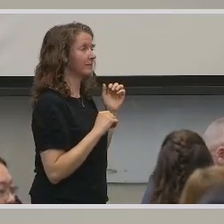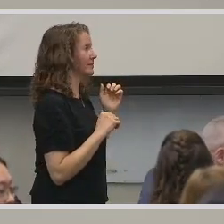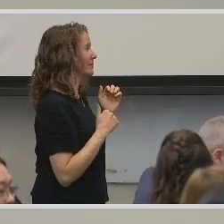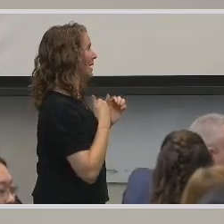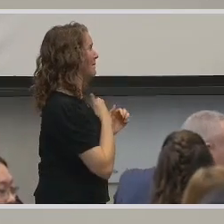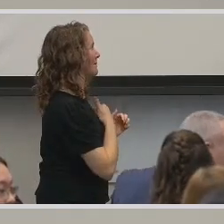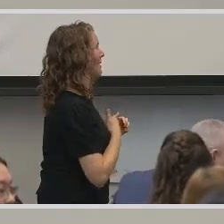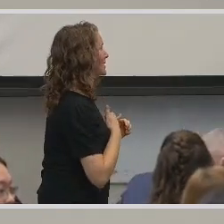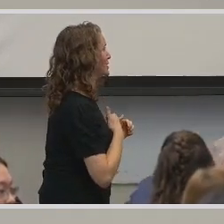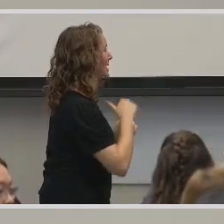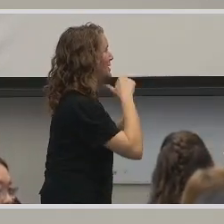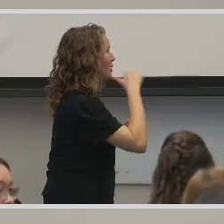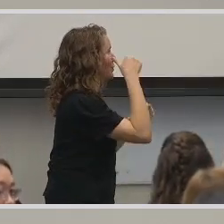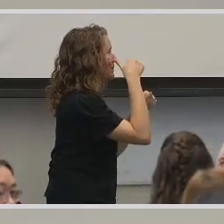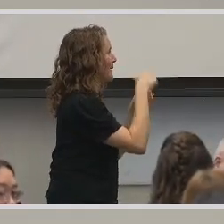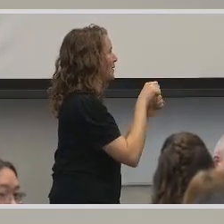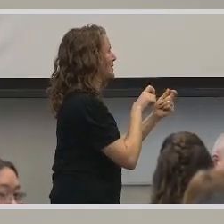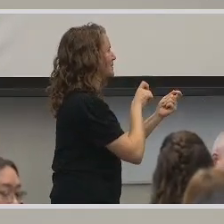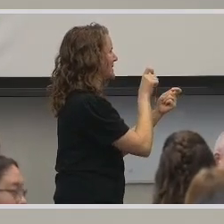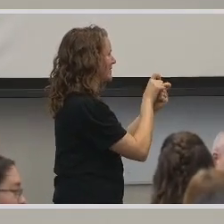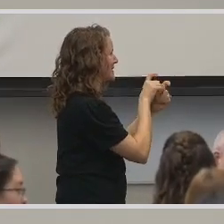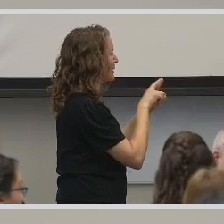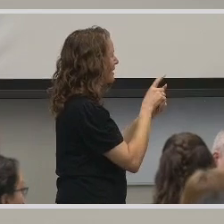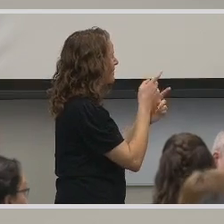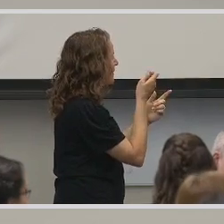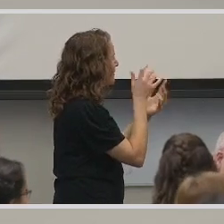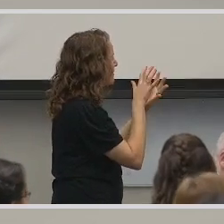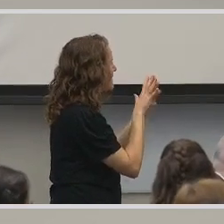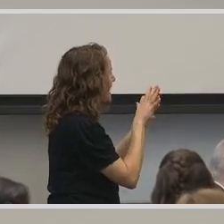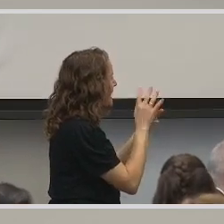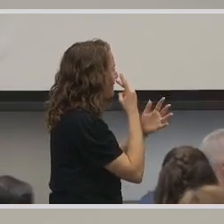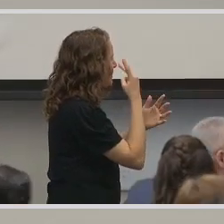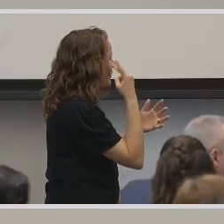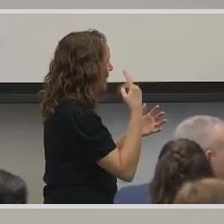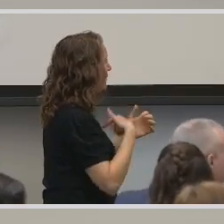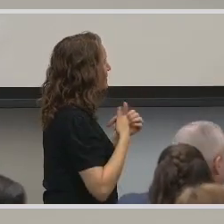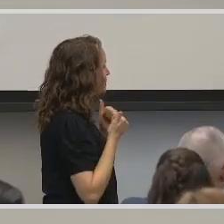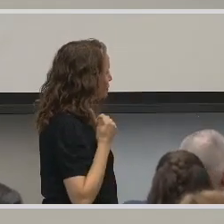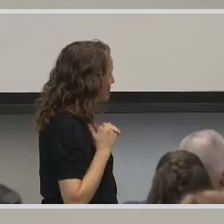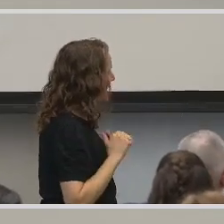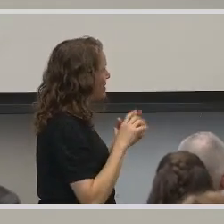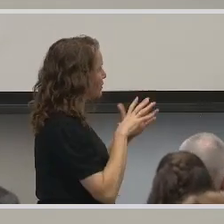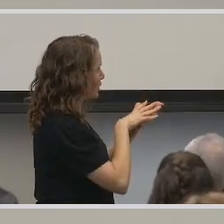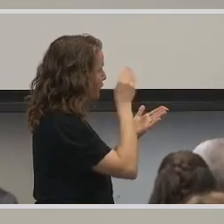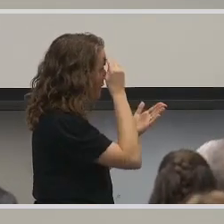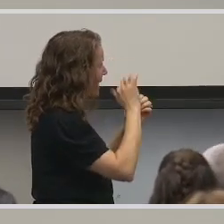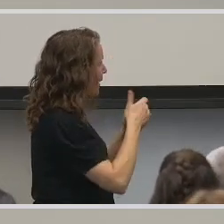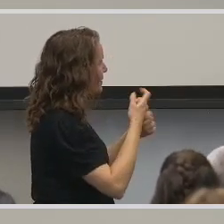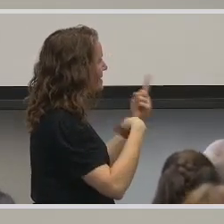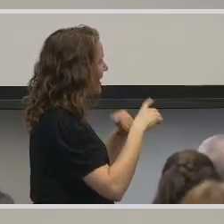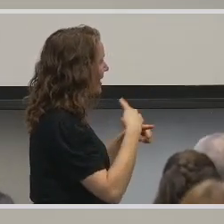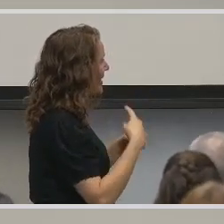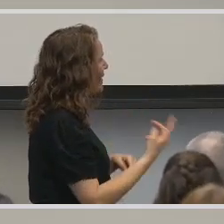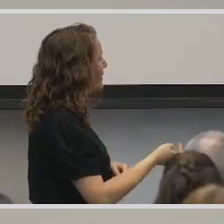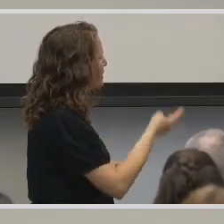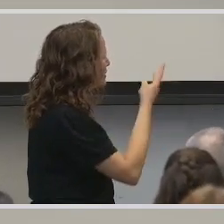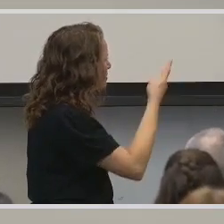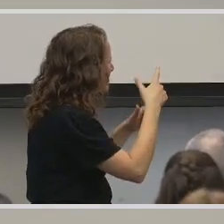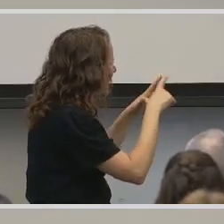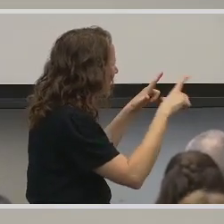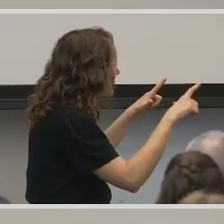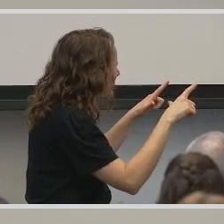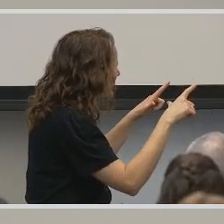Apologies, I don't remember the specifics, but I have a vague memory when I was looking into learning to sign, that there were two languages